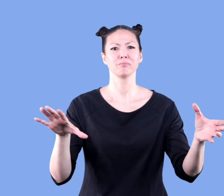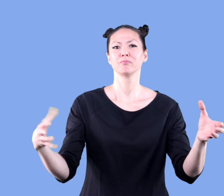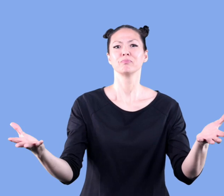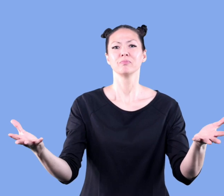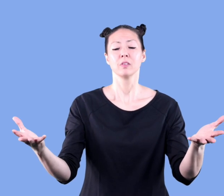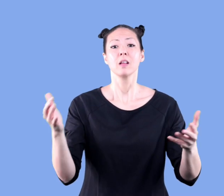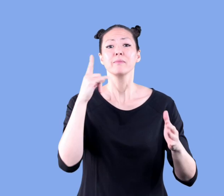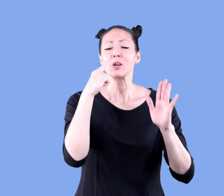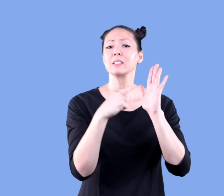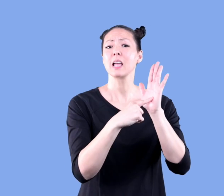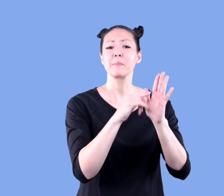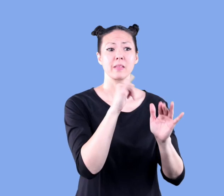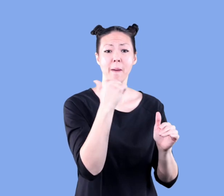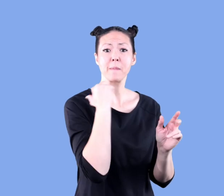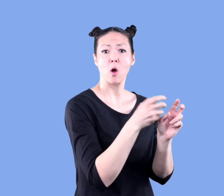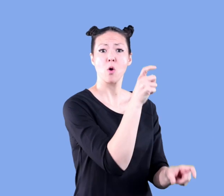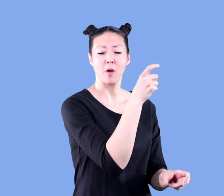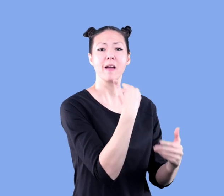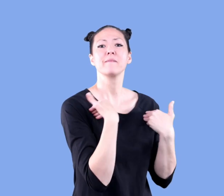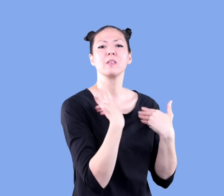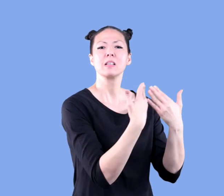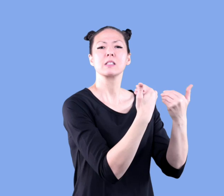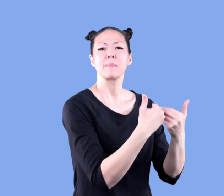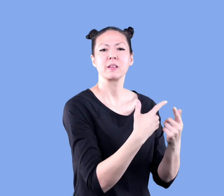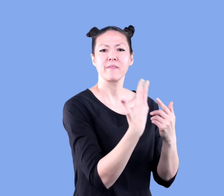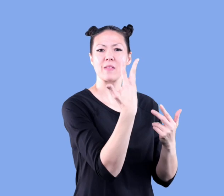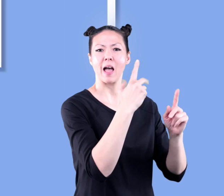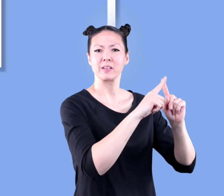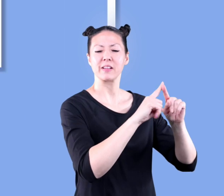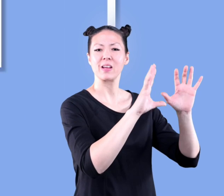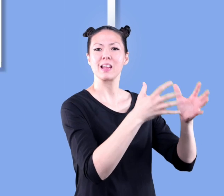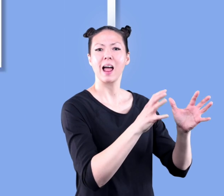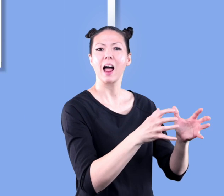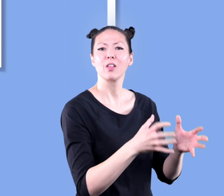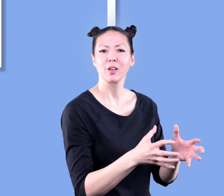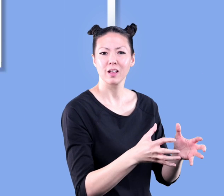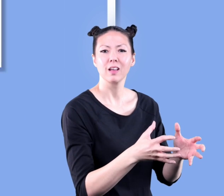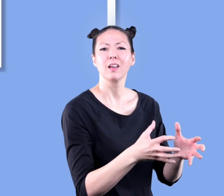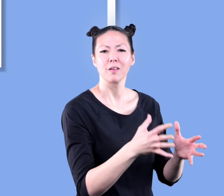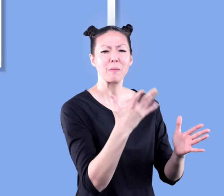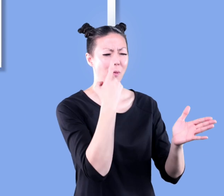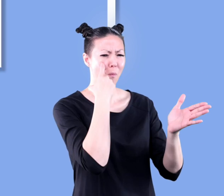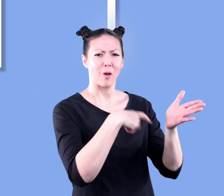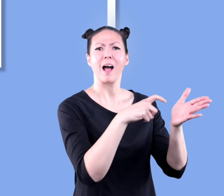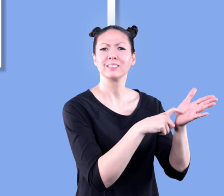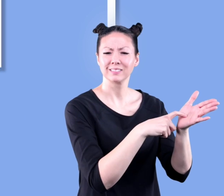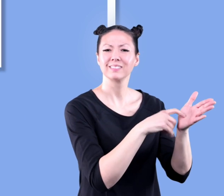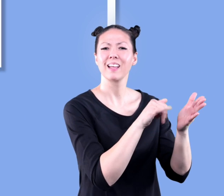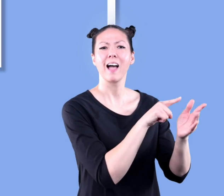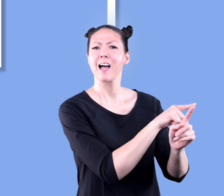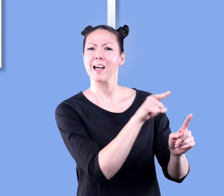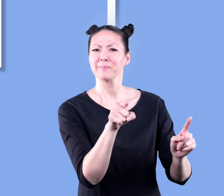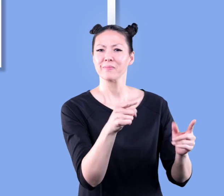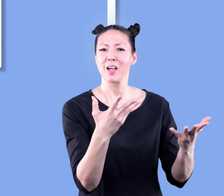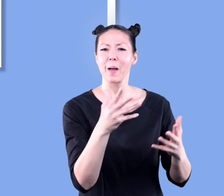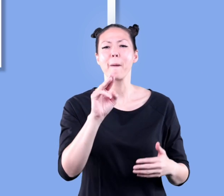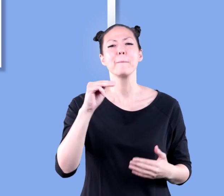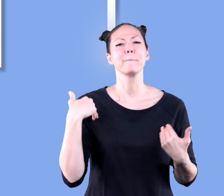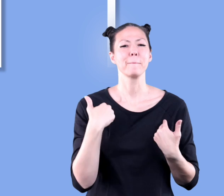for instance all the vertebrates are separated into five classes that you will probably recognize